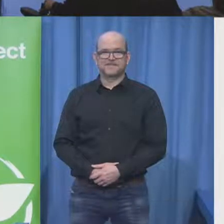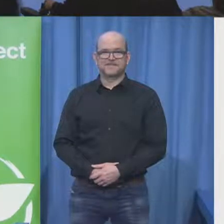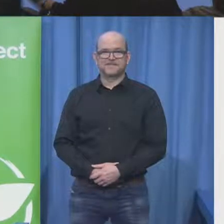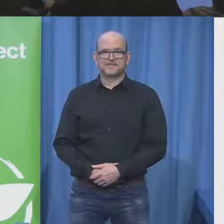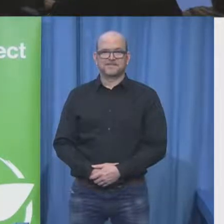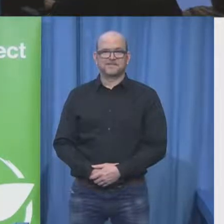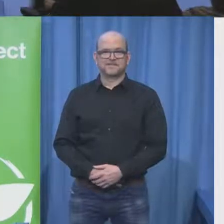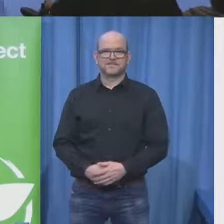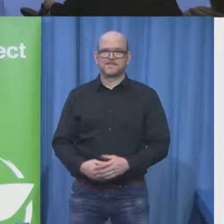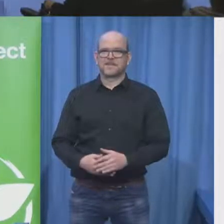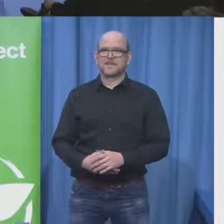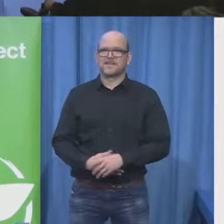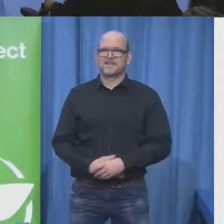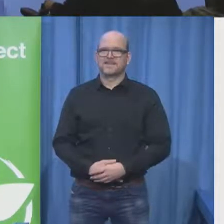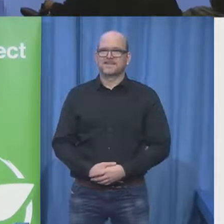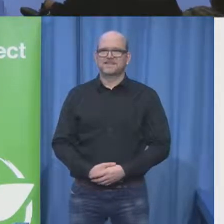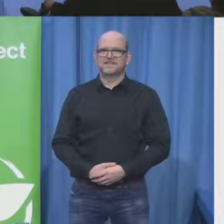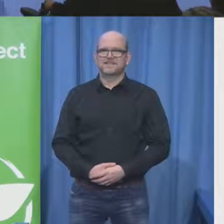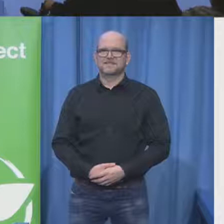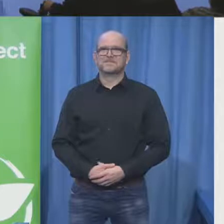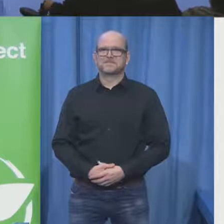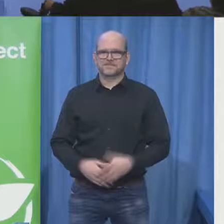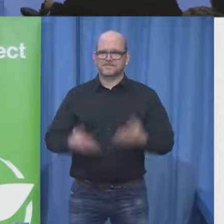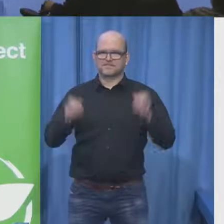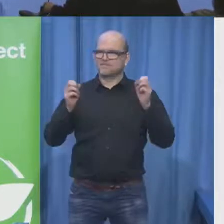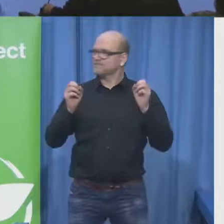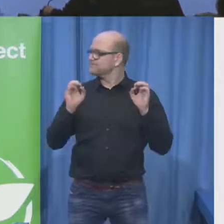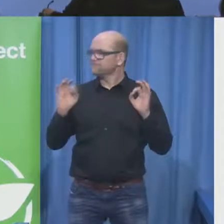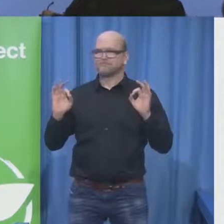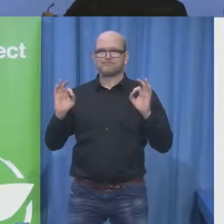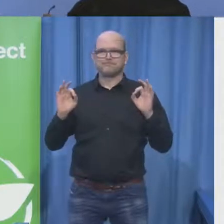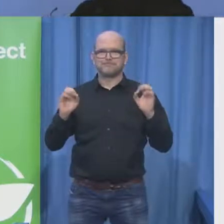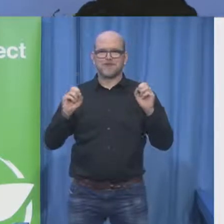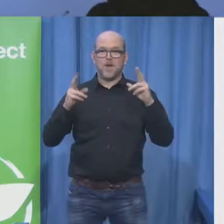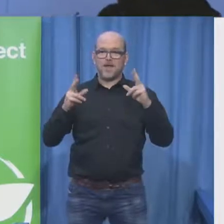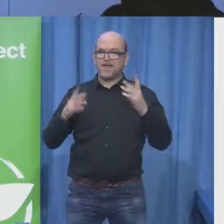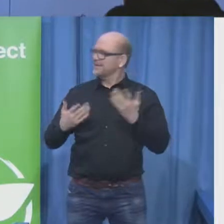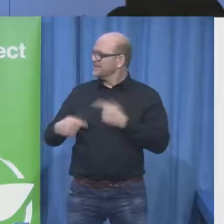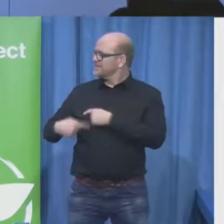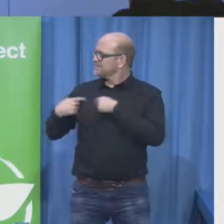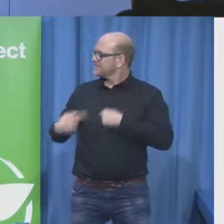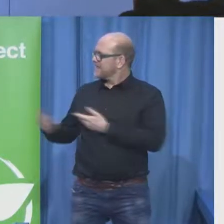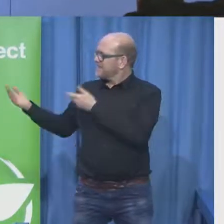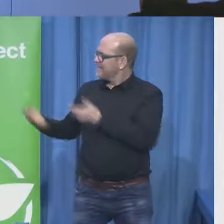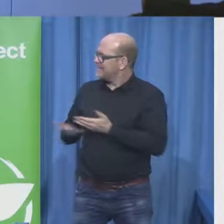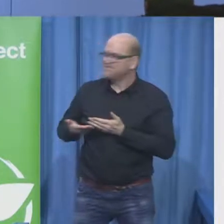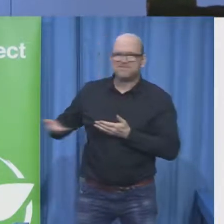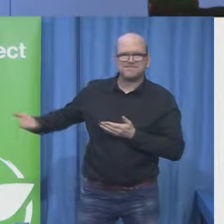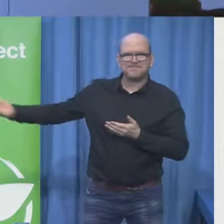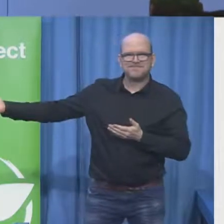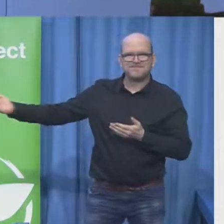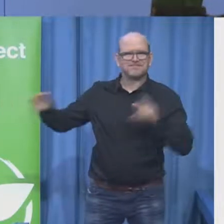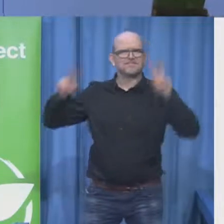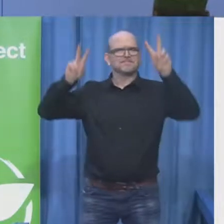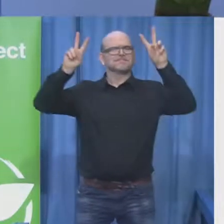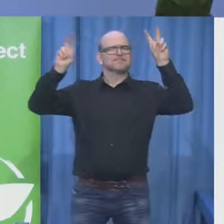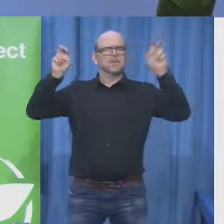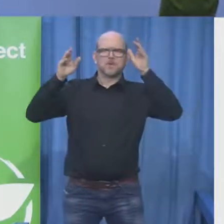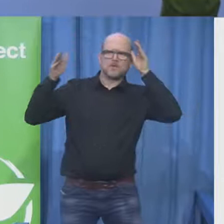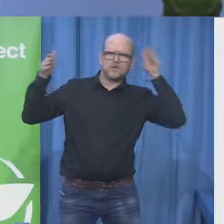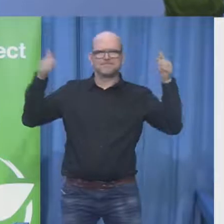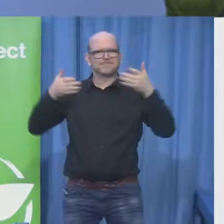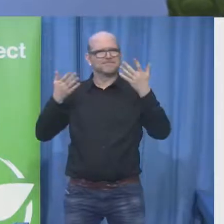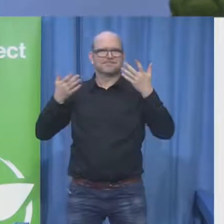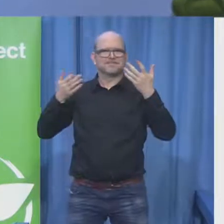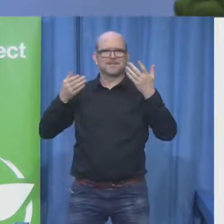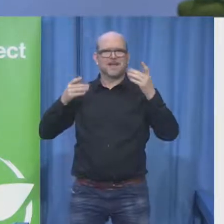right good afternoon everyone and welcome to this session which for some reason is called live I could have sworn we had lots of live people in